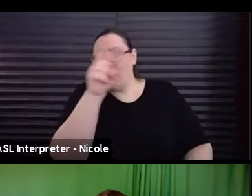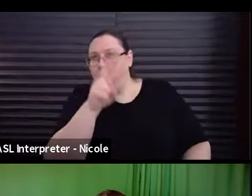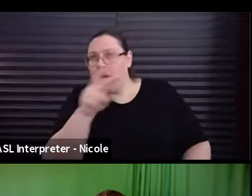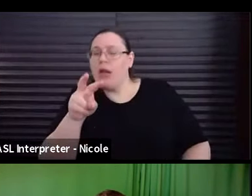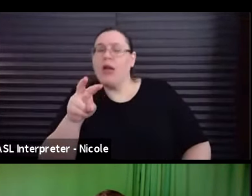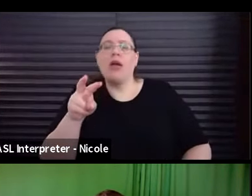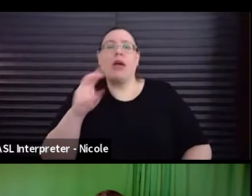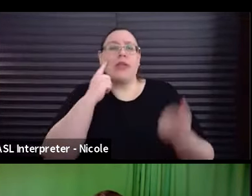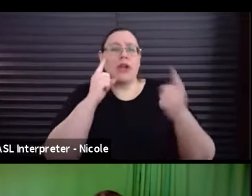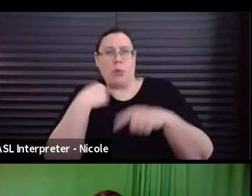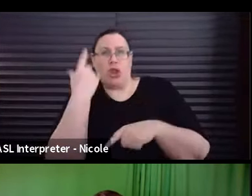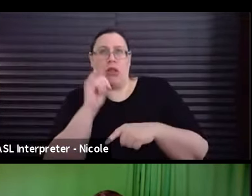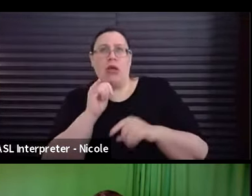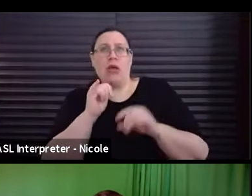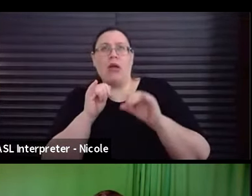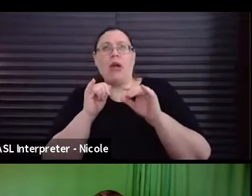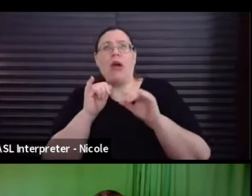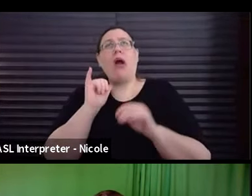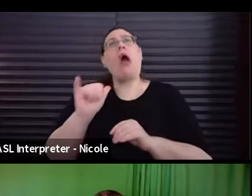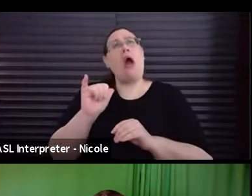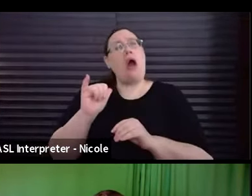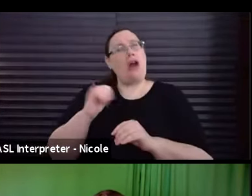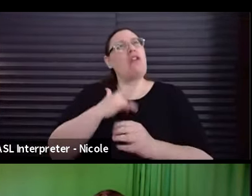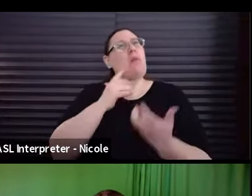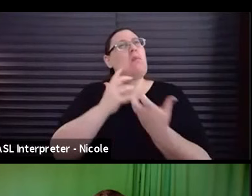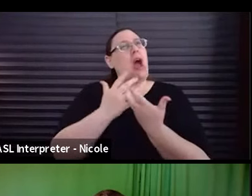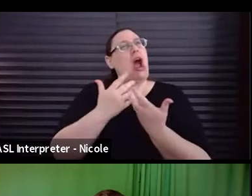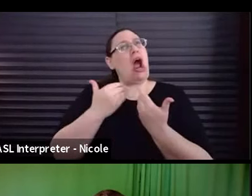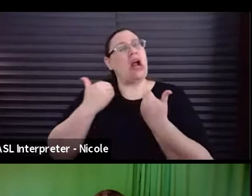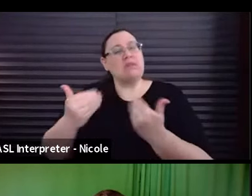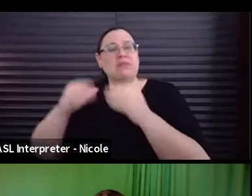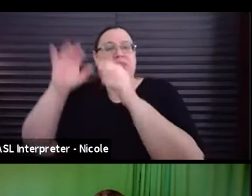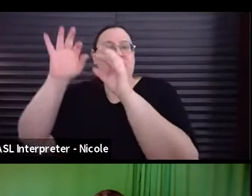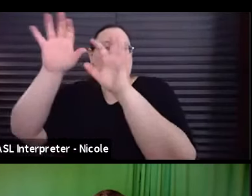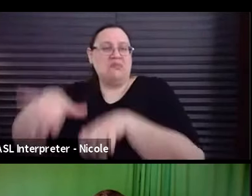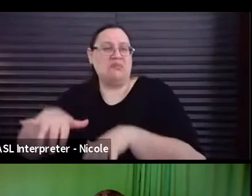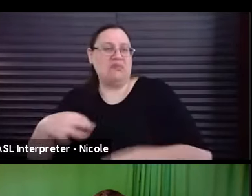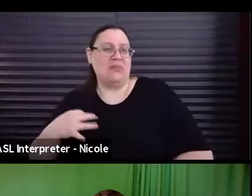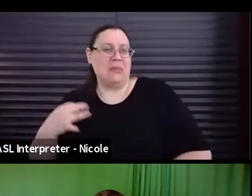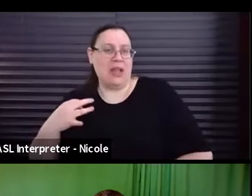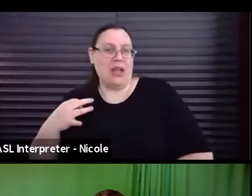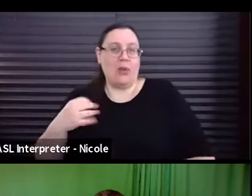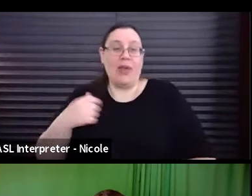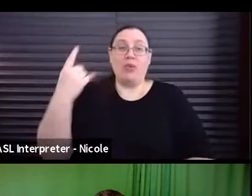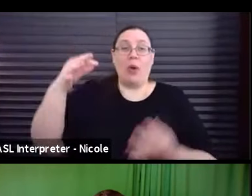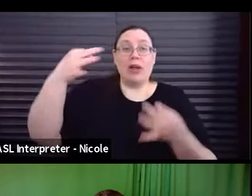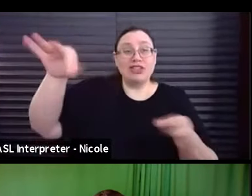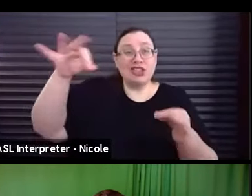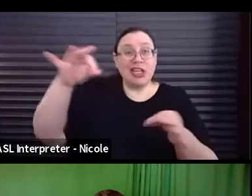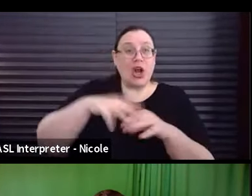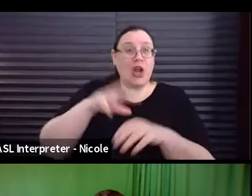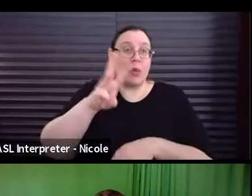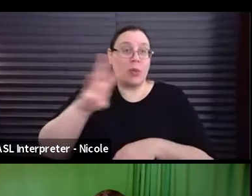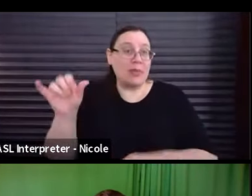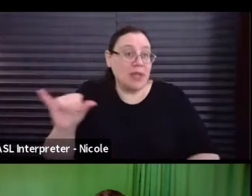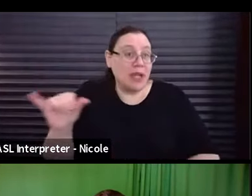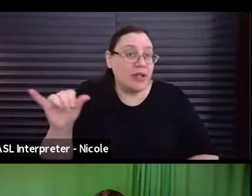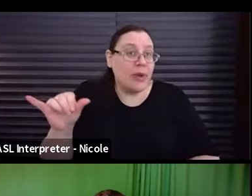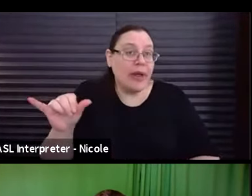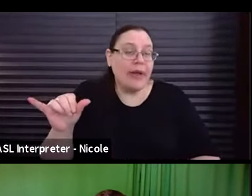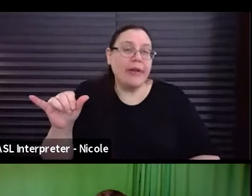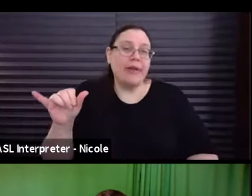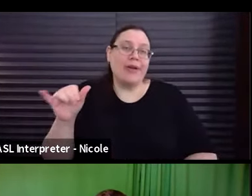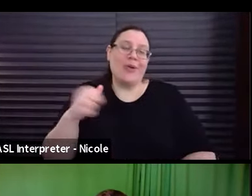you want to maybe go through the application itself. So we have the, we even have a one sheeter on the website as well, or also known